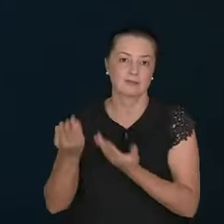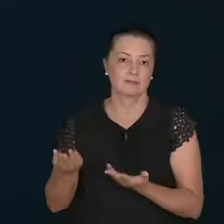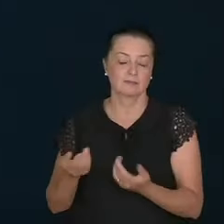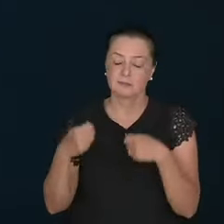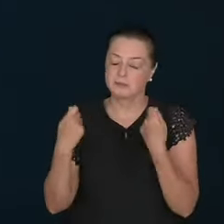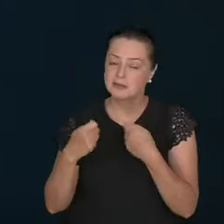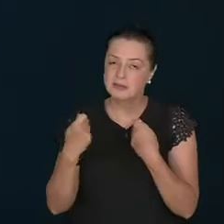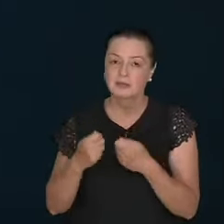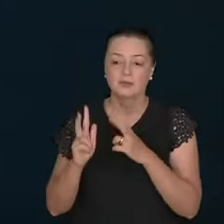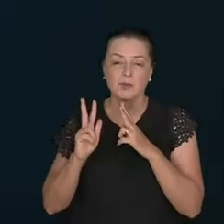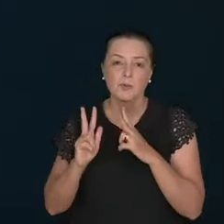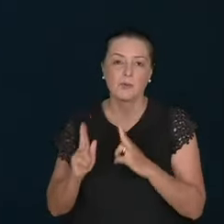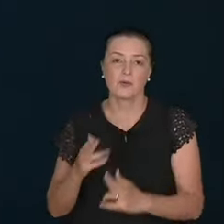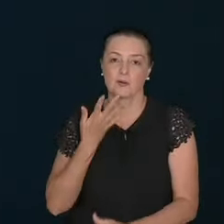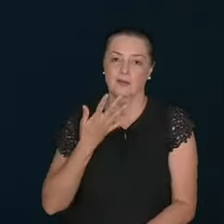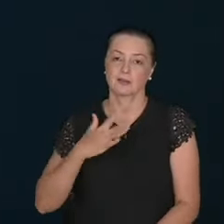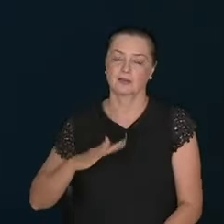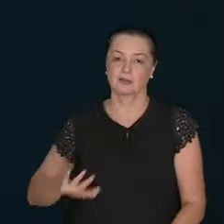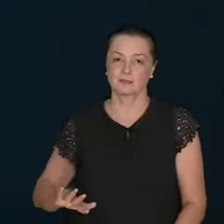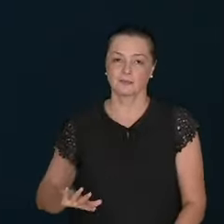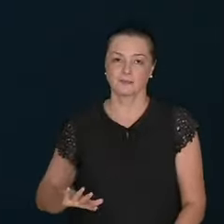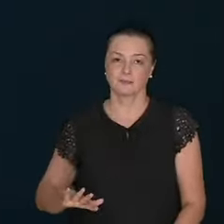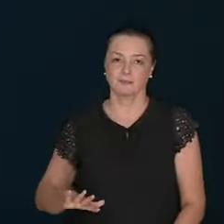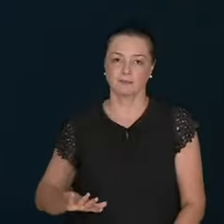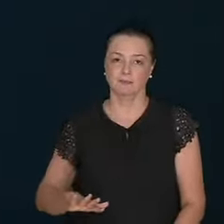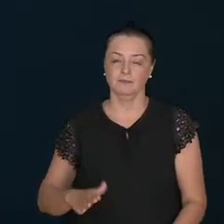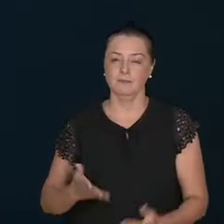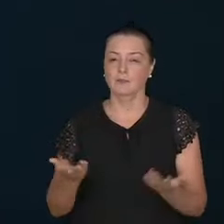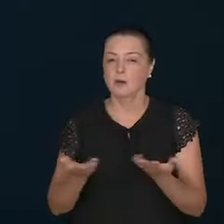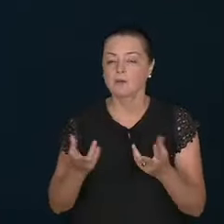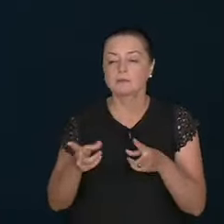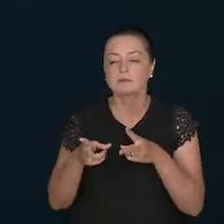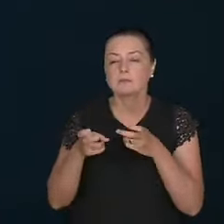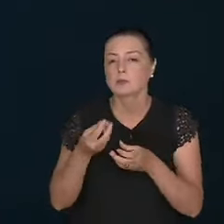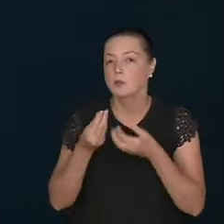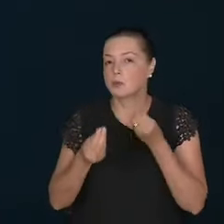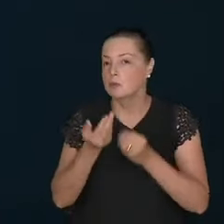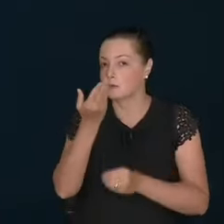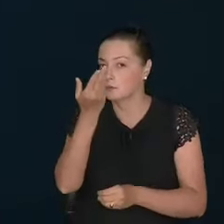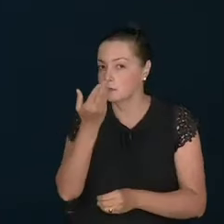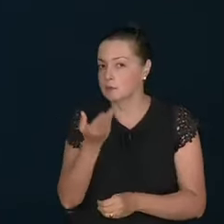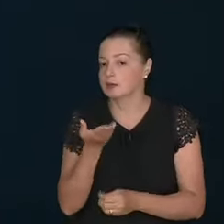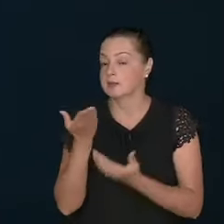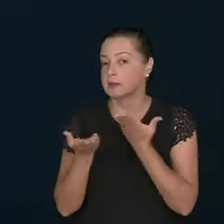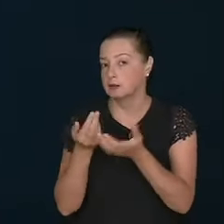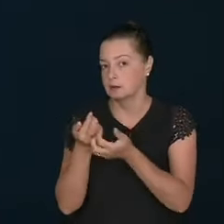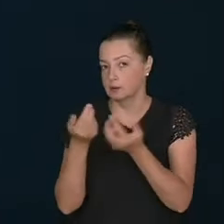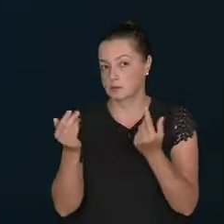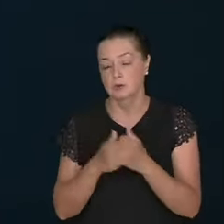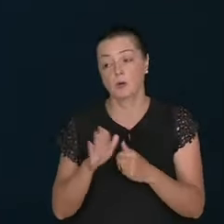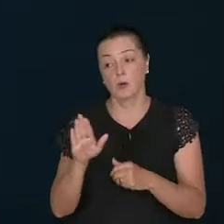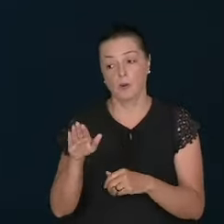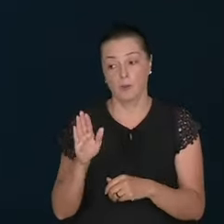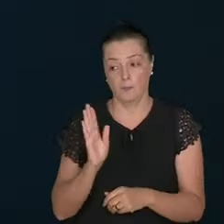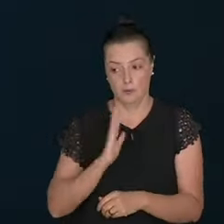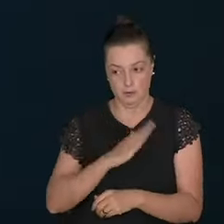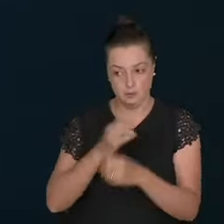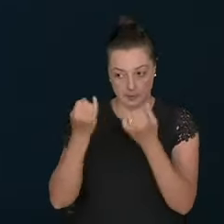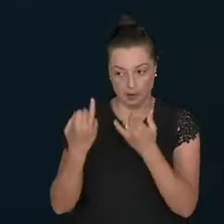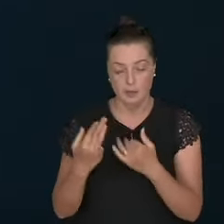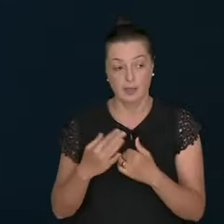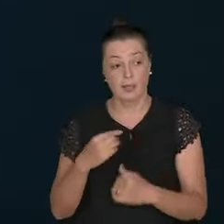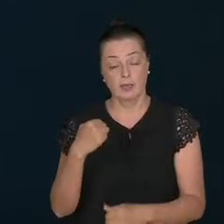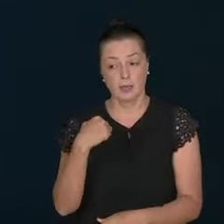Of the work. Of God. We must be. Like a child. See. How do you. Look at things. How you. Treat things. Another example. Here. Bishop.